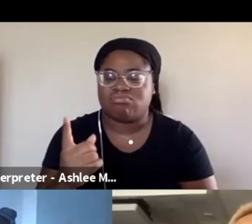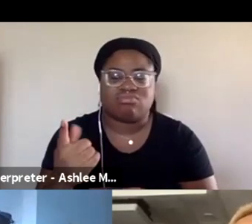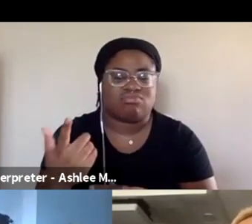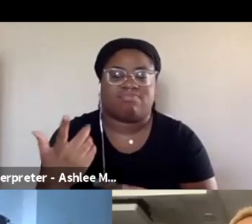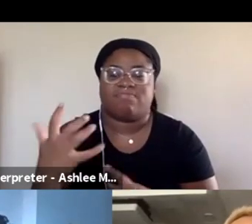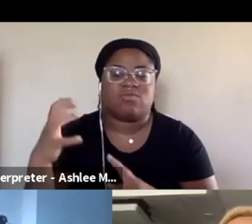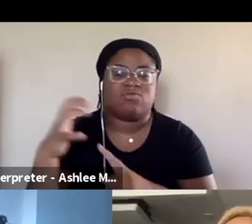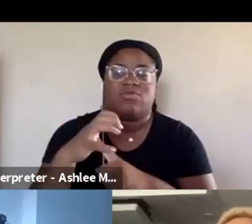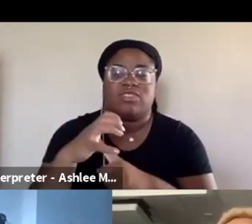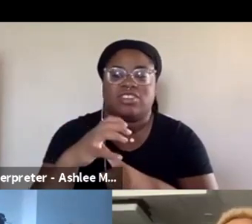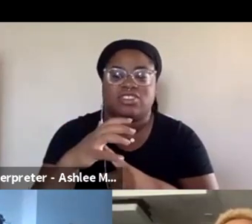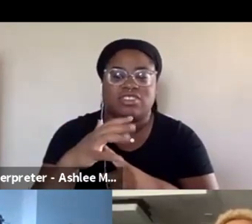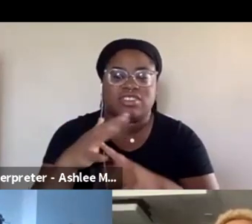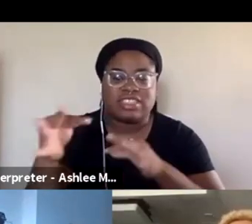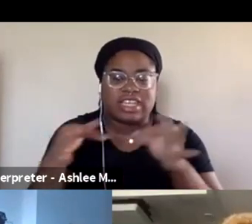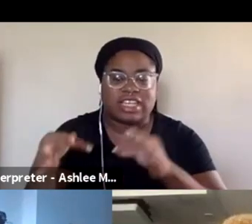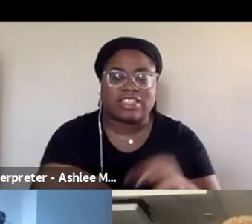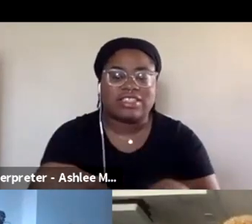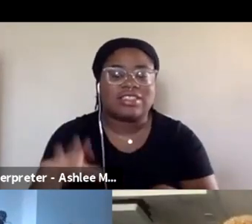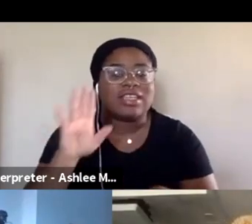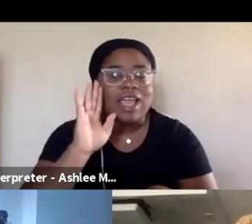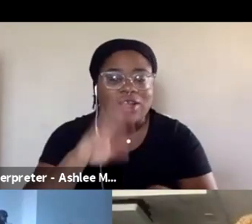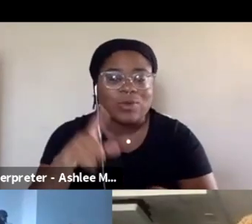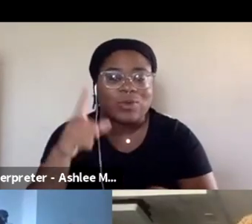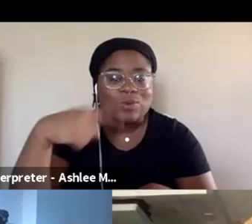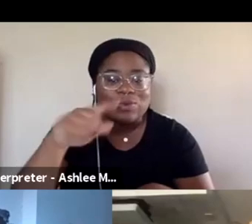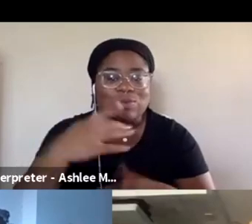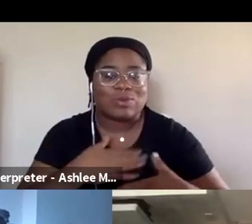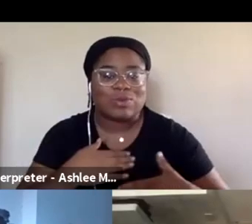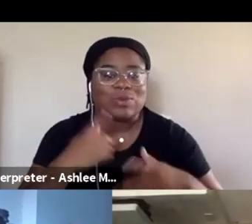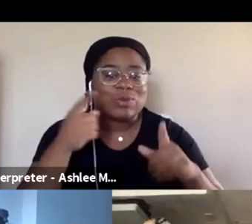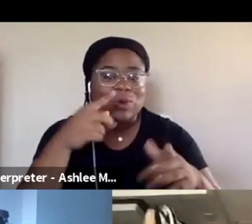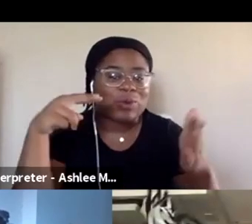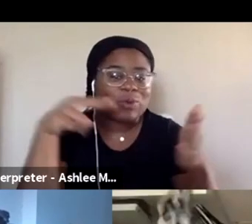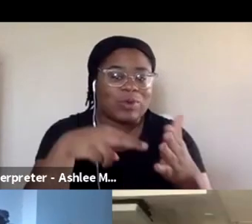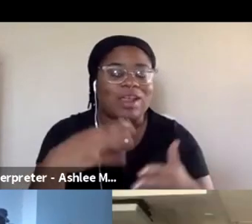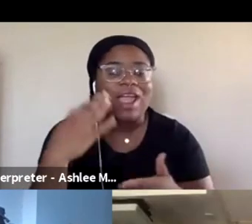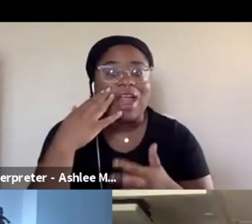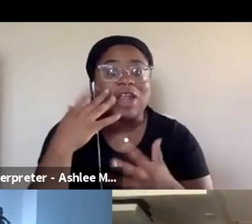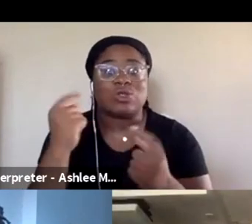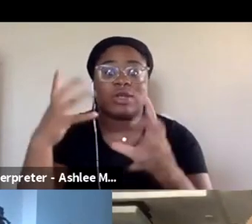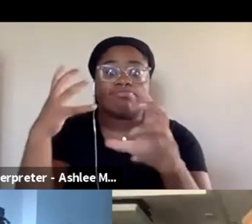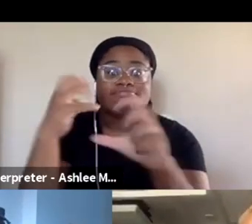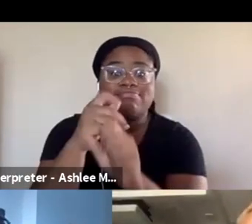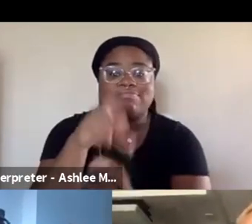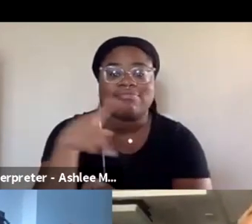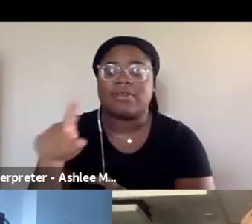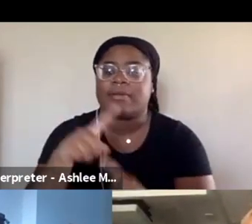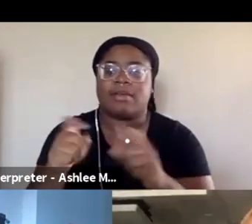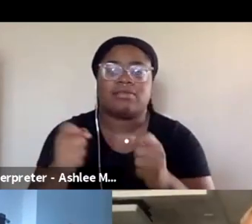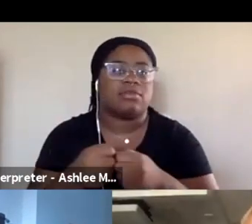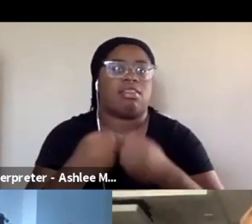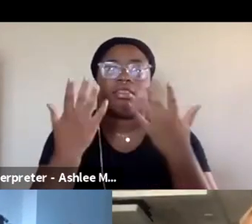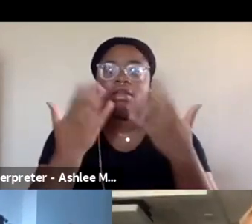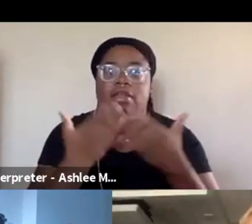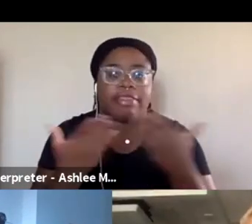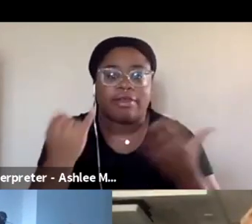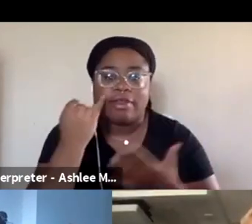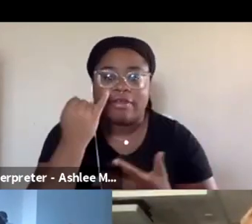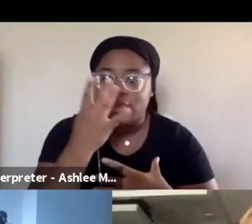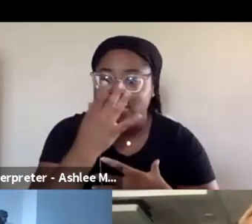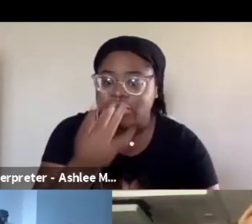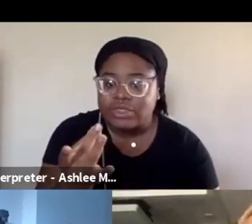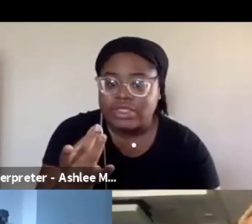highly encourage everyone to actually go read it. I know Soraya really condensed it, but there's a lot there, especially if you're interested in